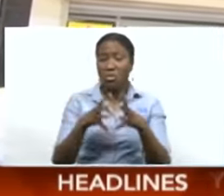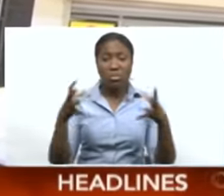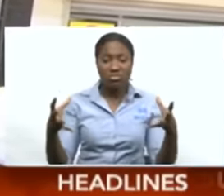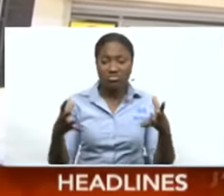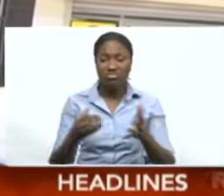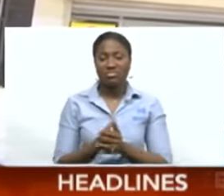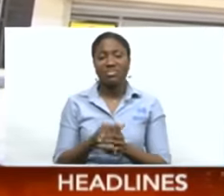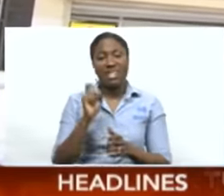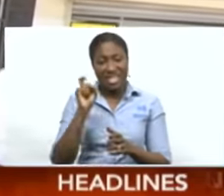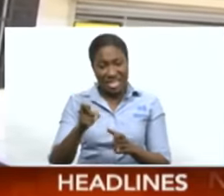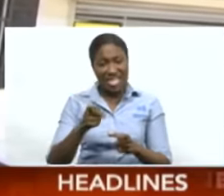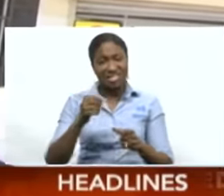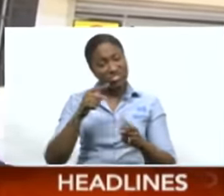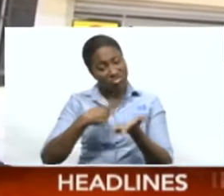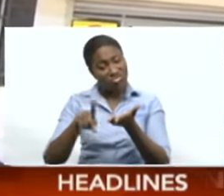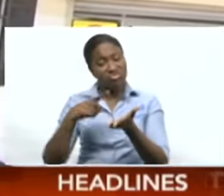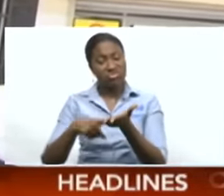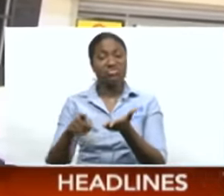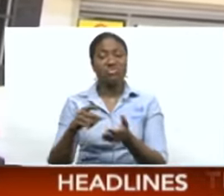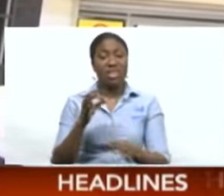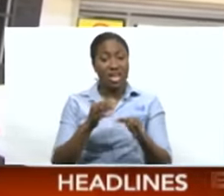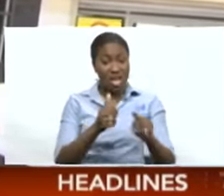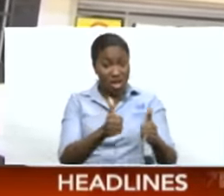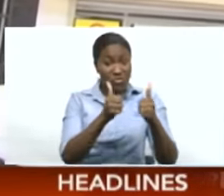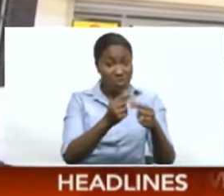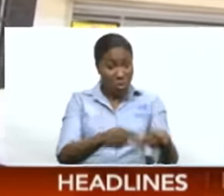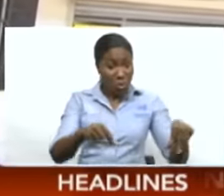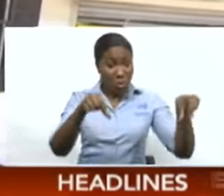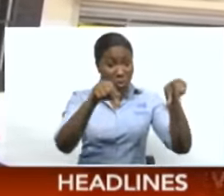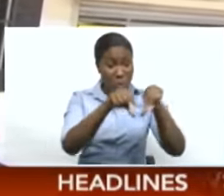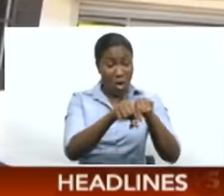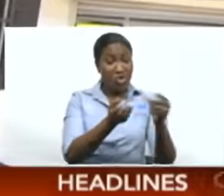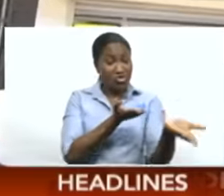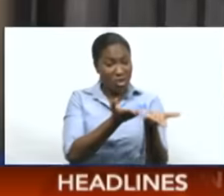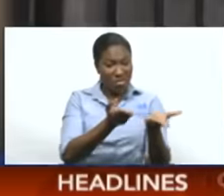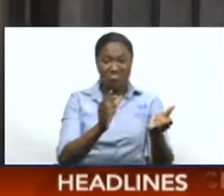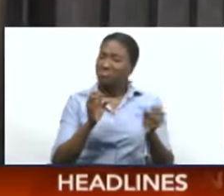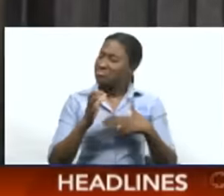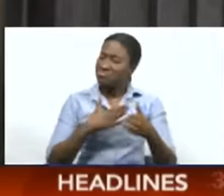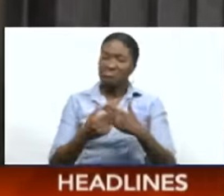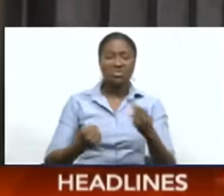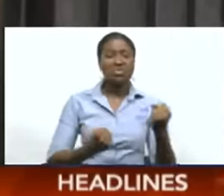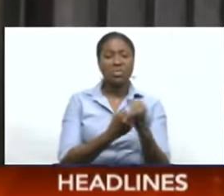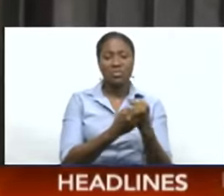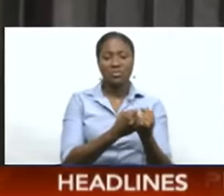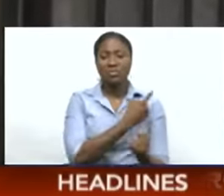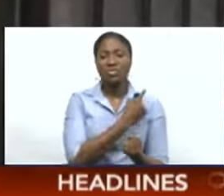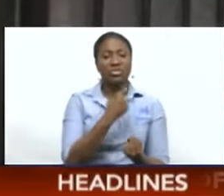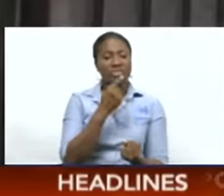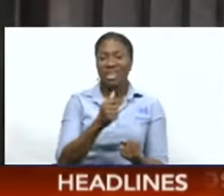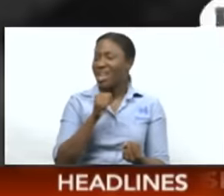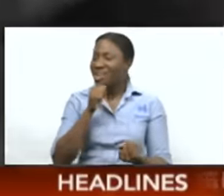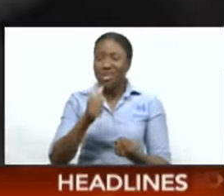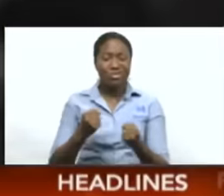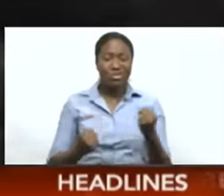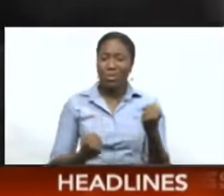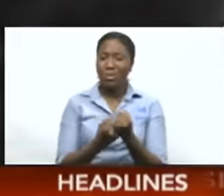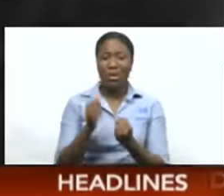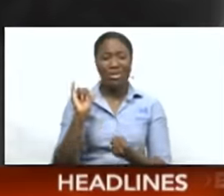quality of service that we receive. Once you get that balance right, I'm all in support of it. I don't support that, sir.